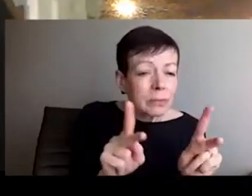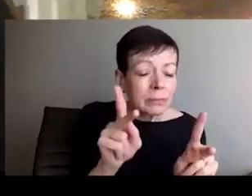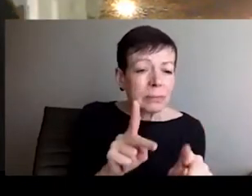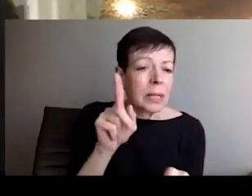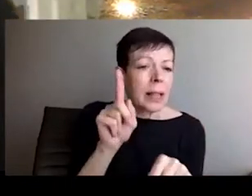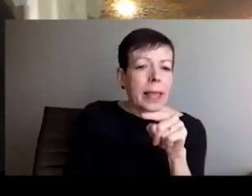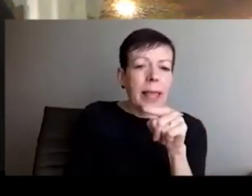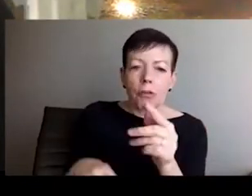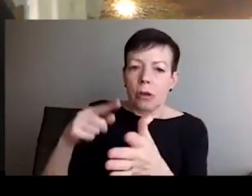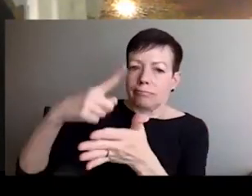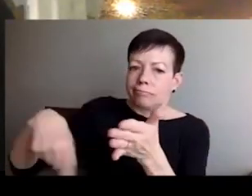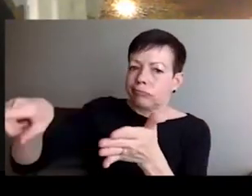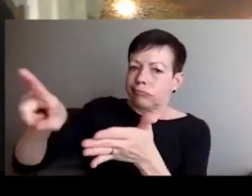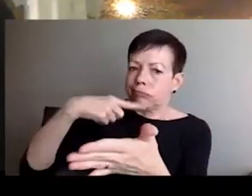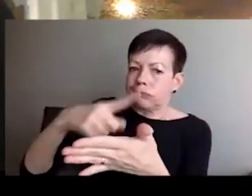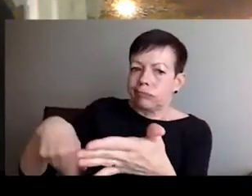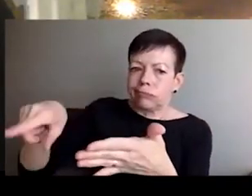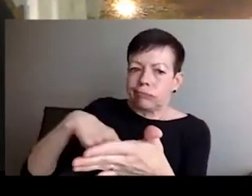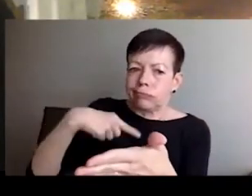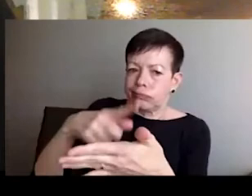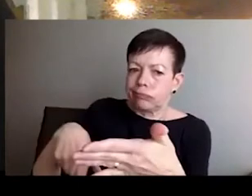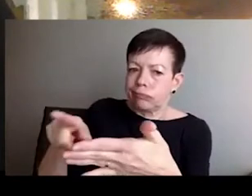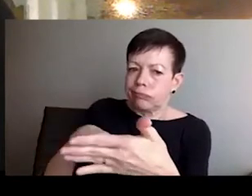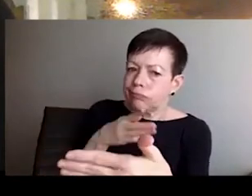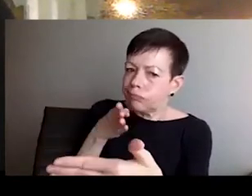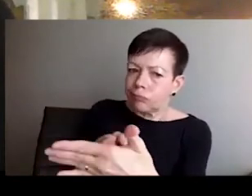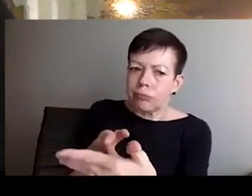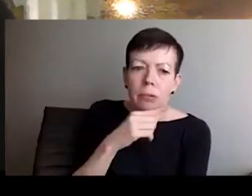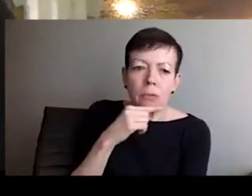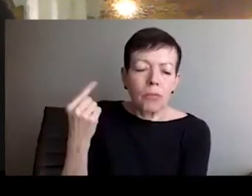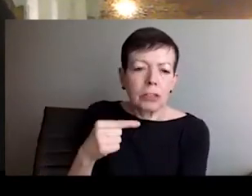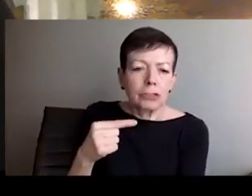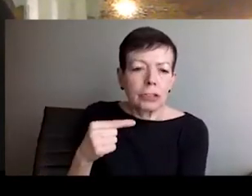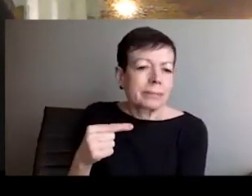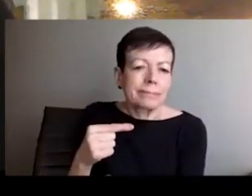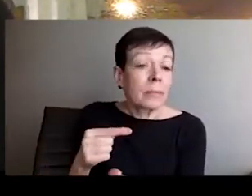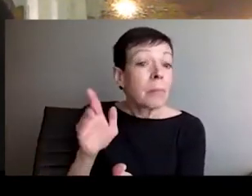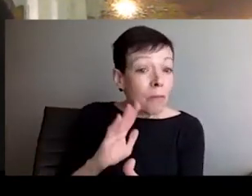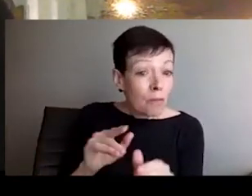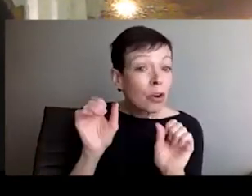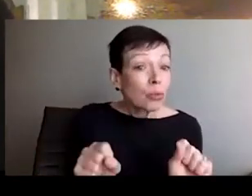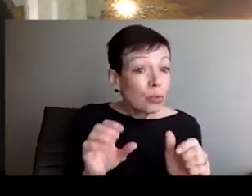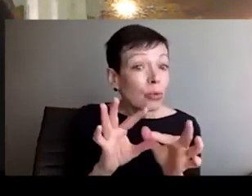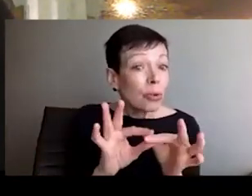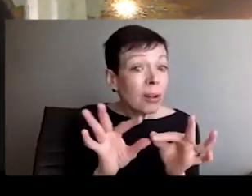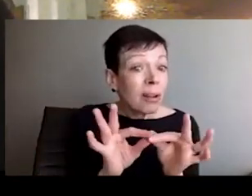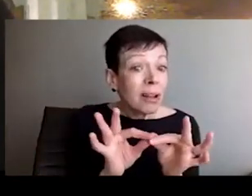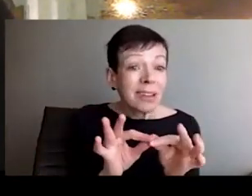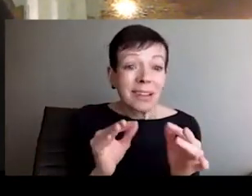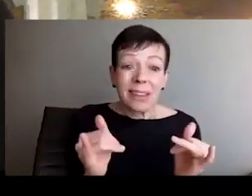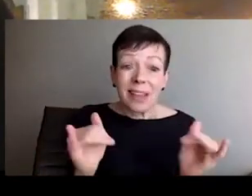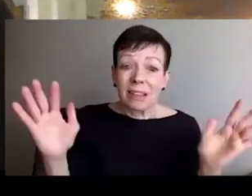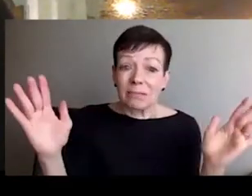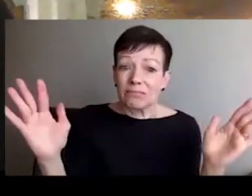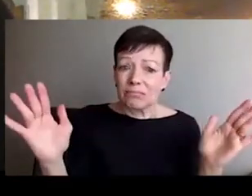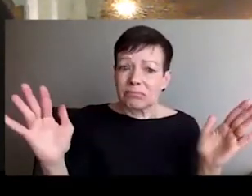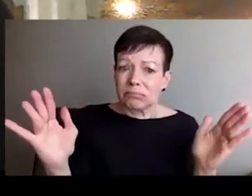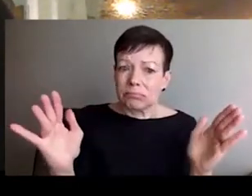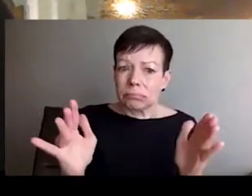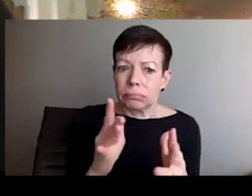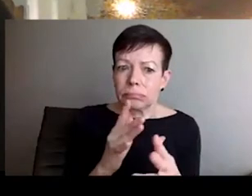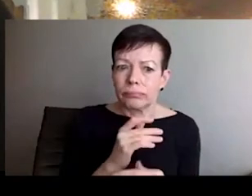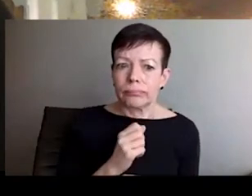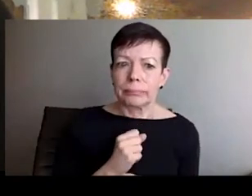so much in Russia and in Russian institutions, that it was something like 2012. So